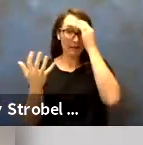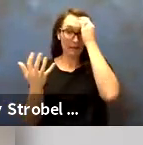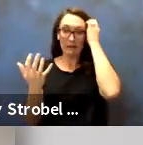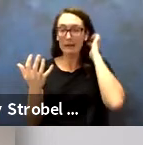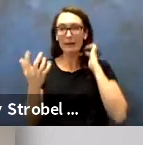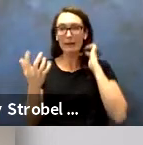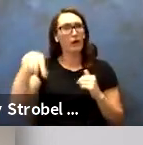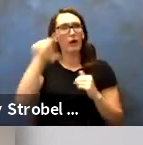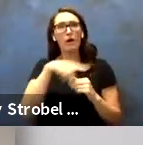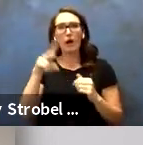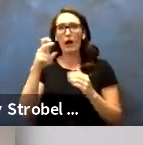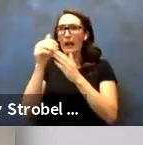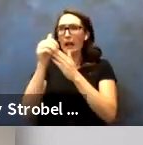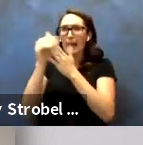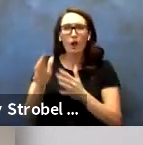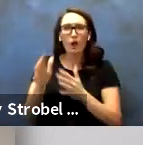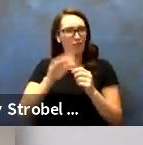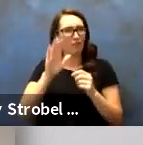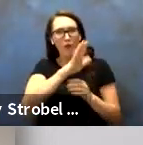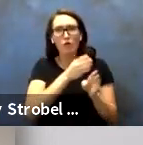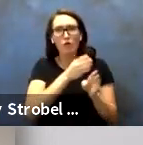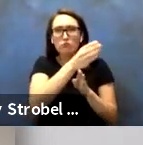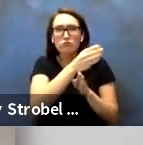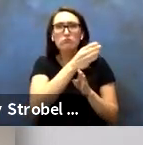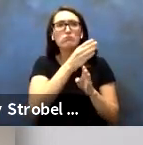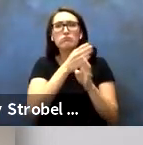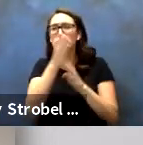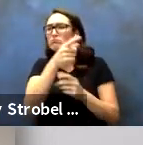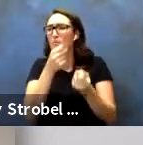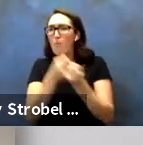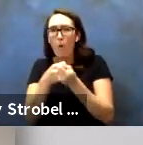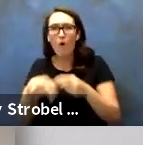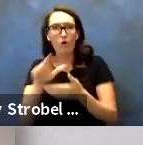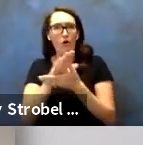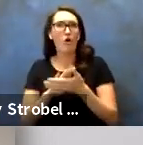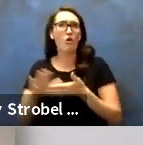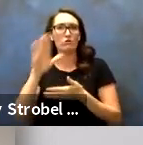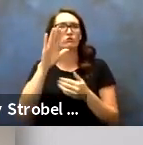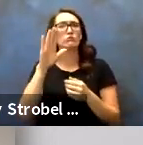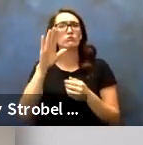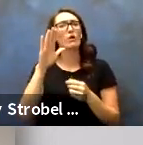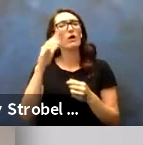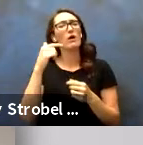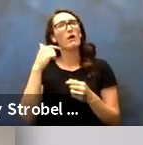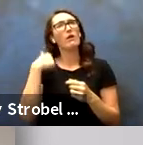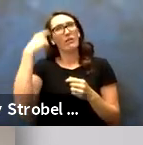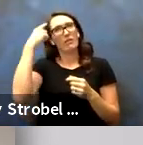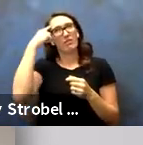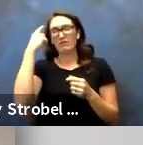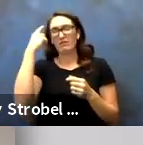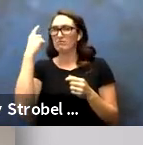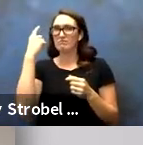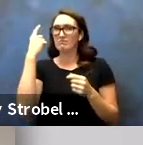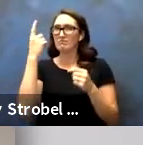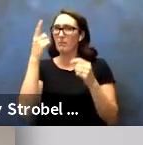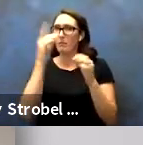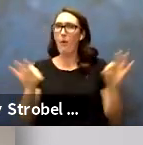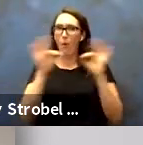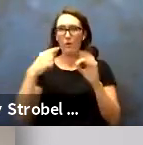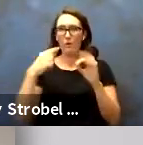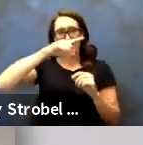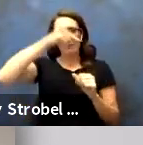leaders in their area and supporters of the college, but I think it's important to think about the thousands of students